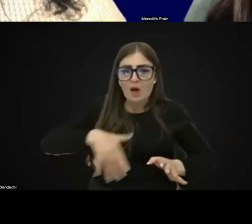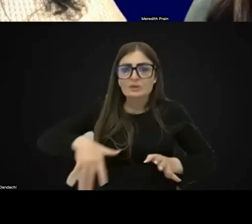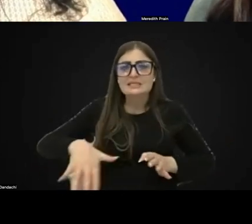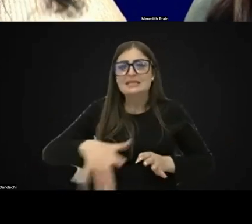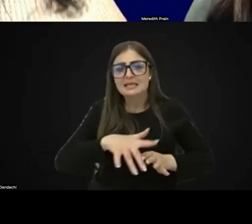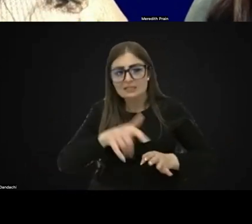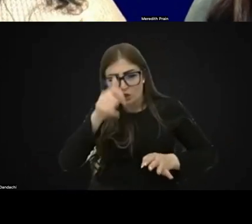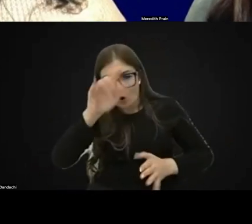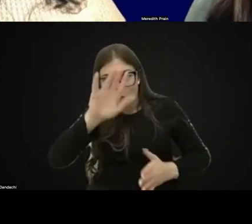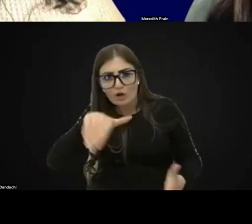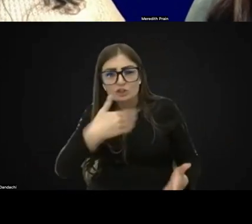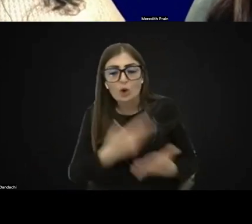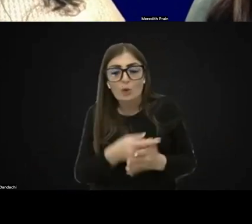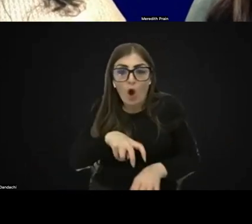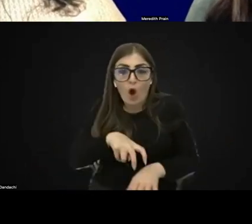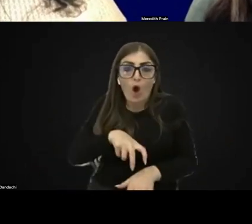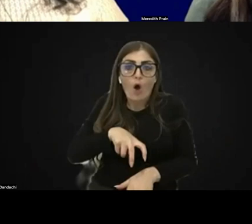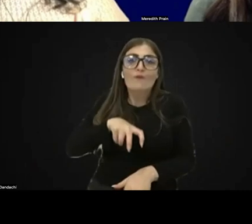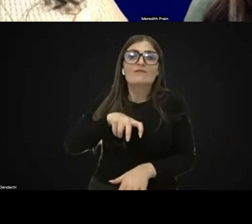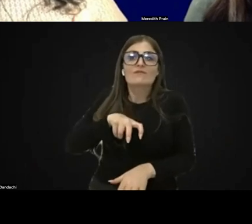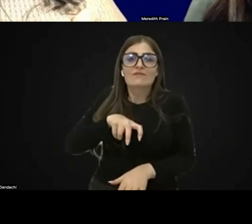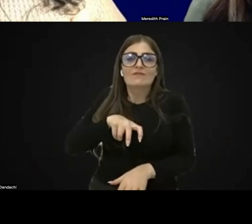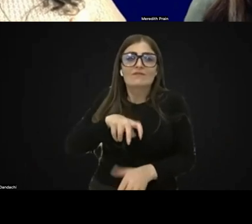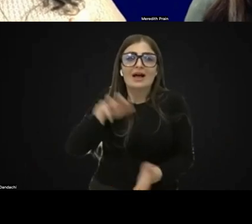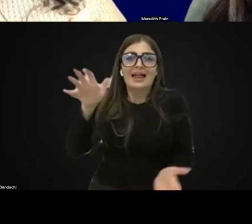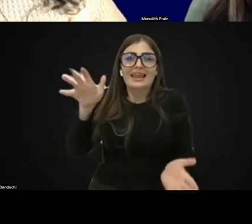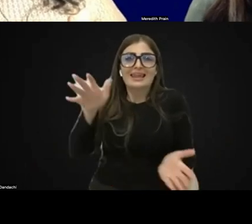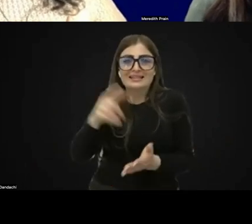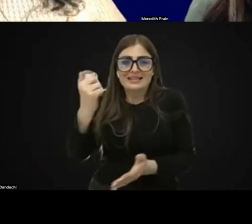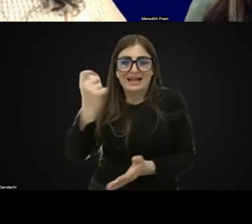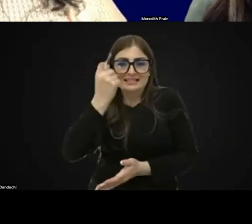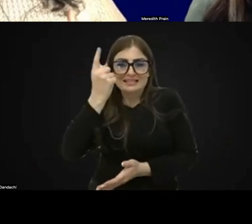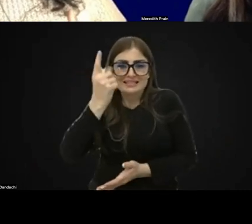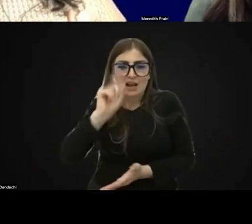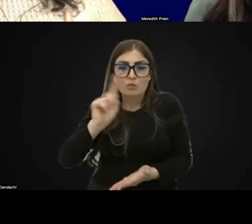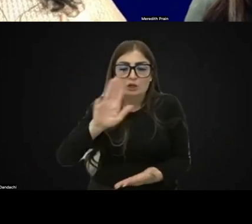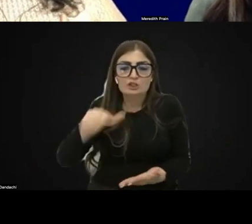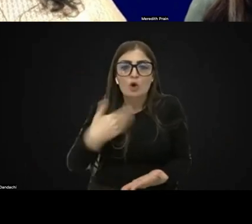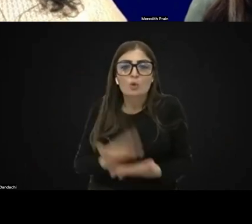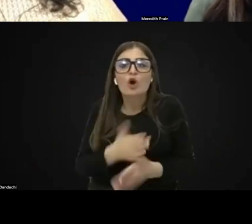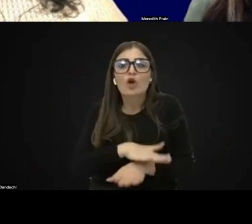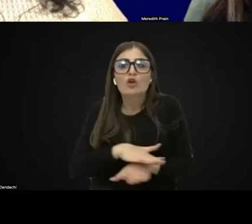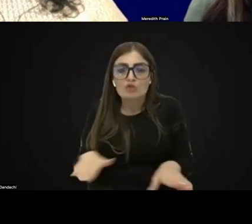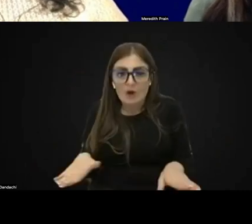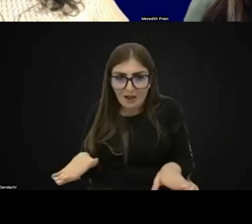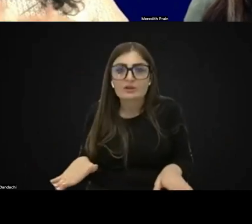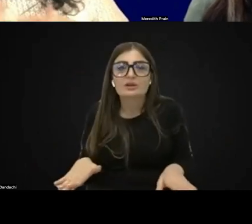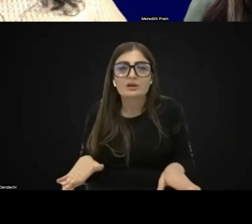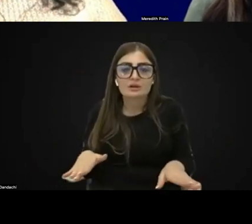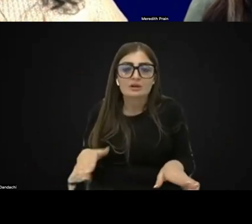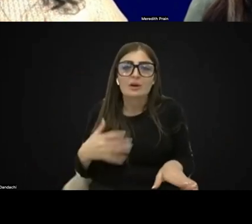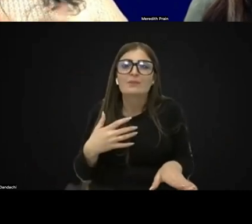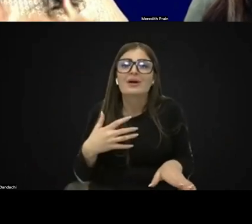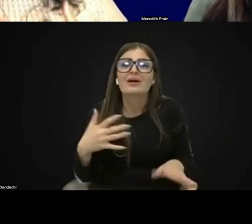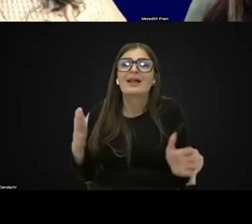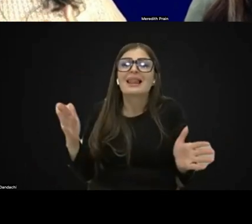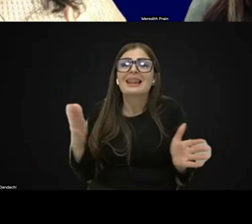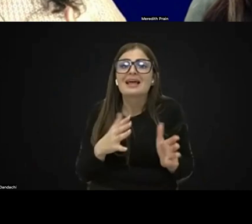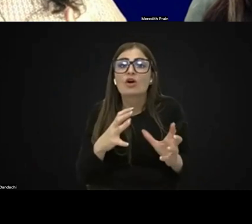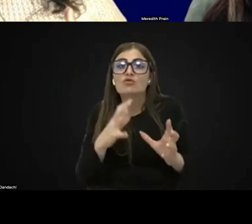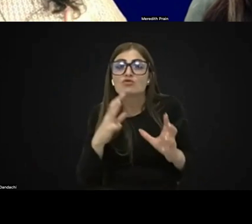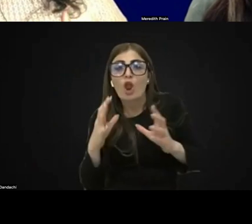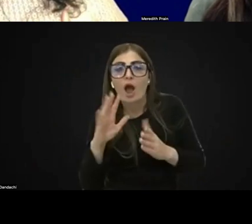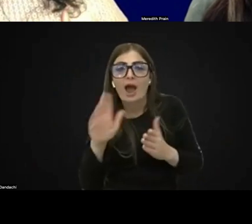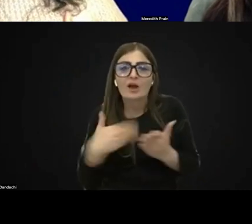being off the ground, you're actually reducing potentially the sense that they're relying